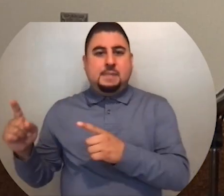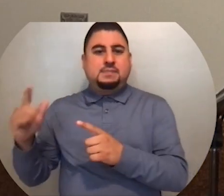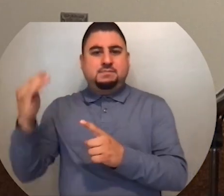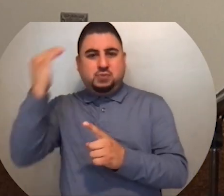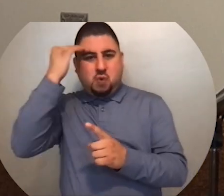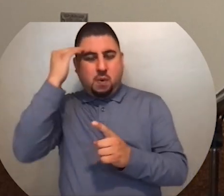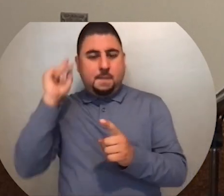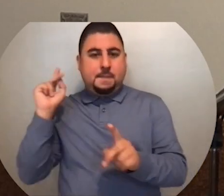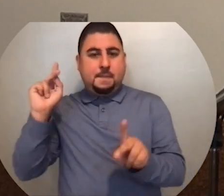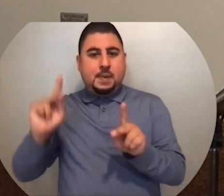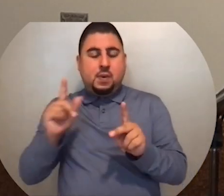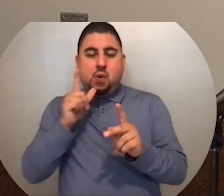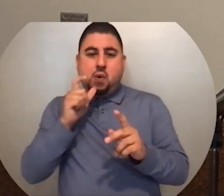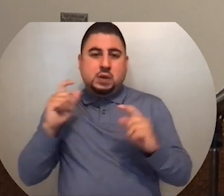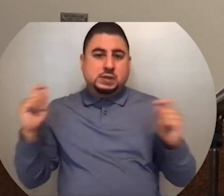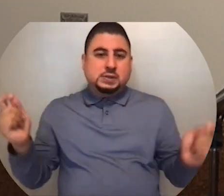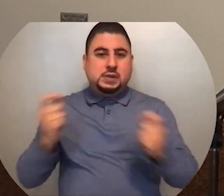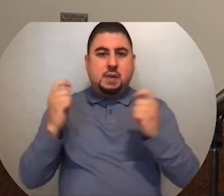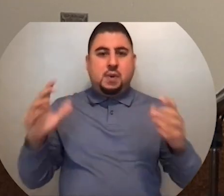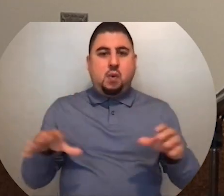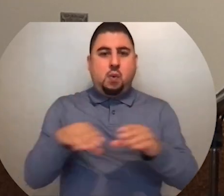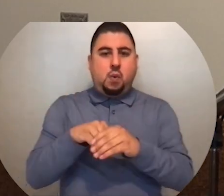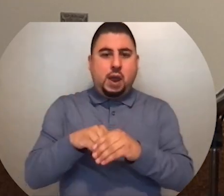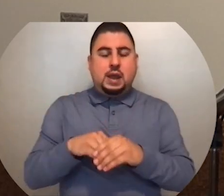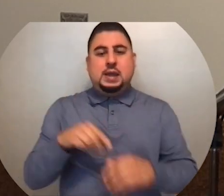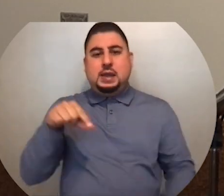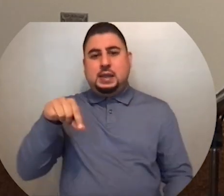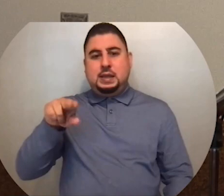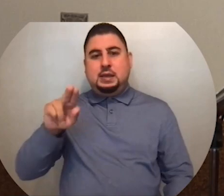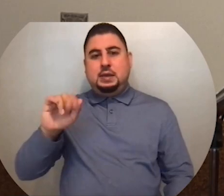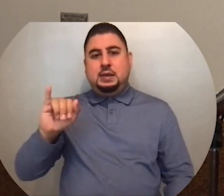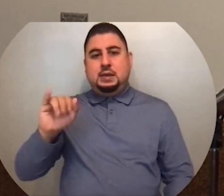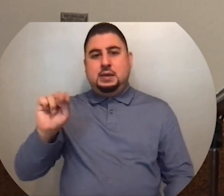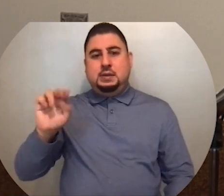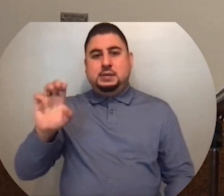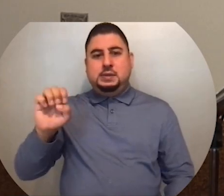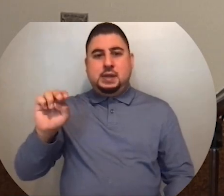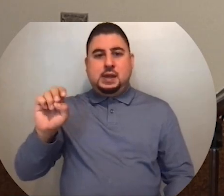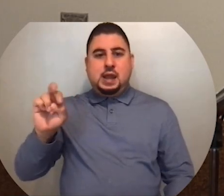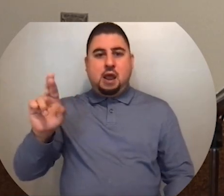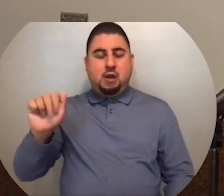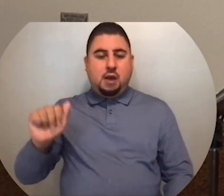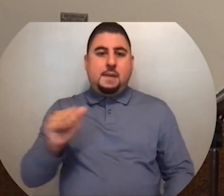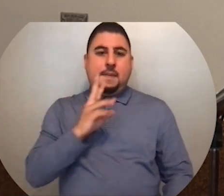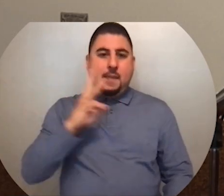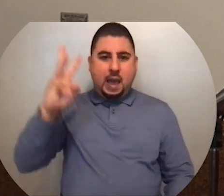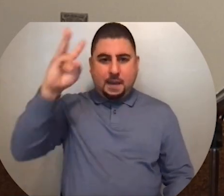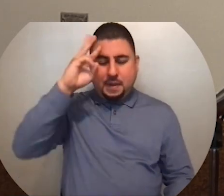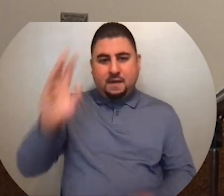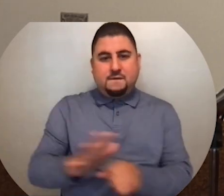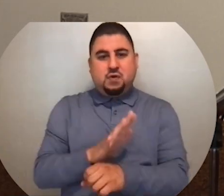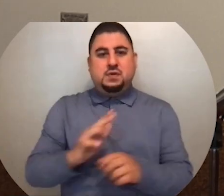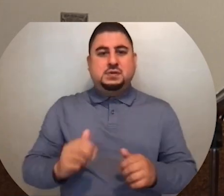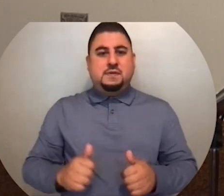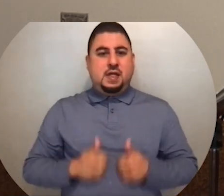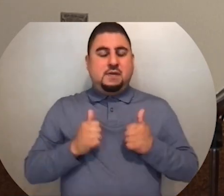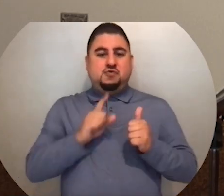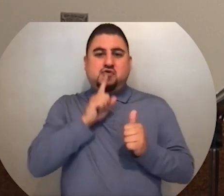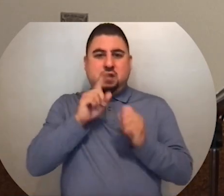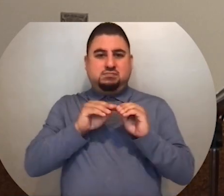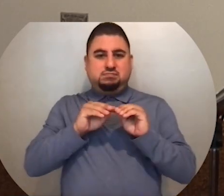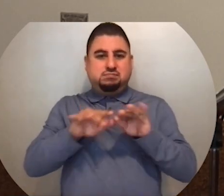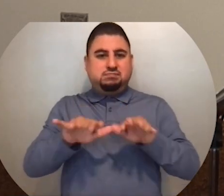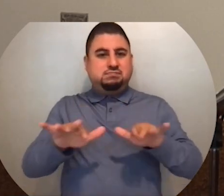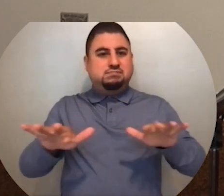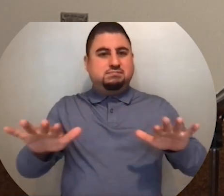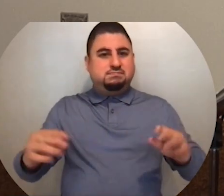known by people who are celebrating weddings and quinceaneras and baptisms. And the fullness of the life truly of the